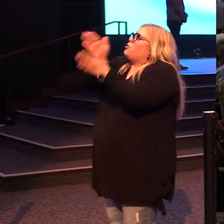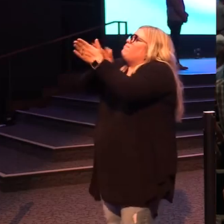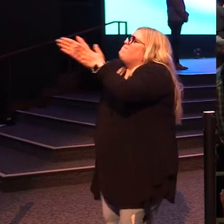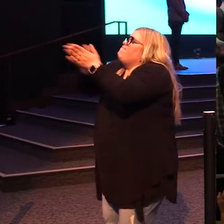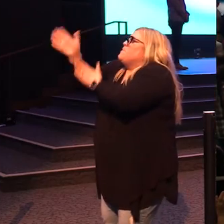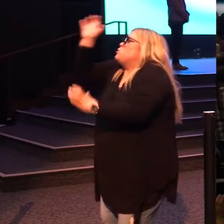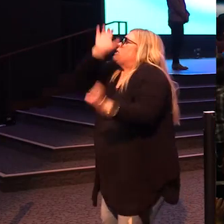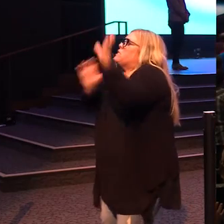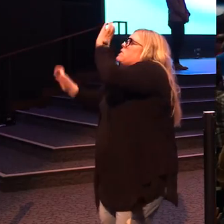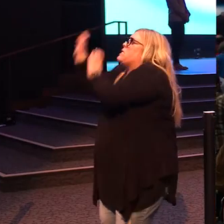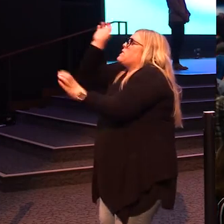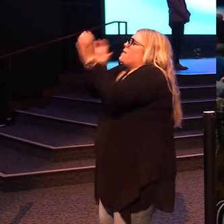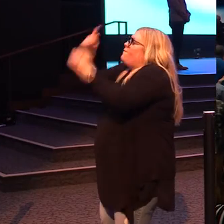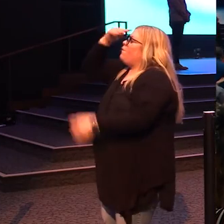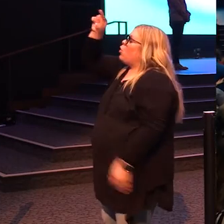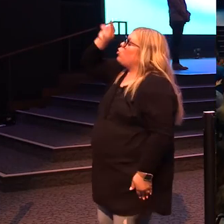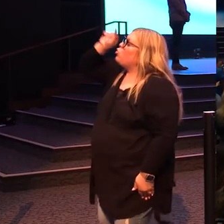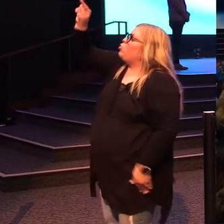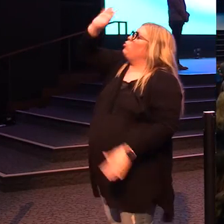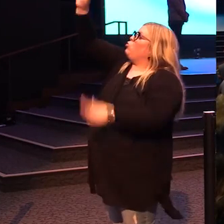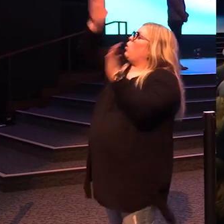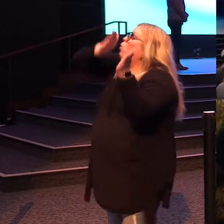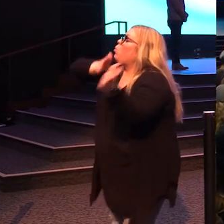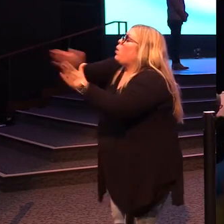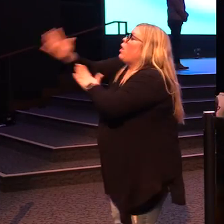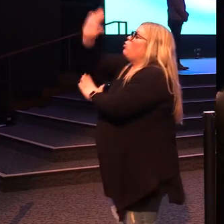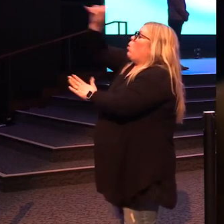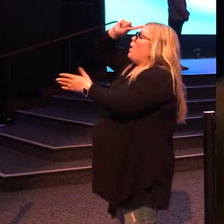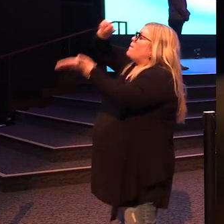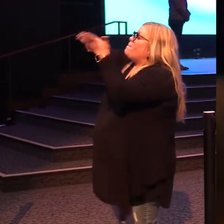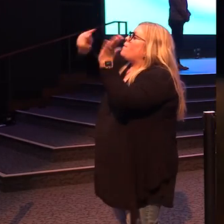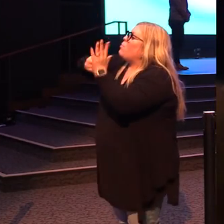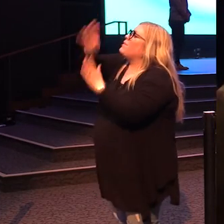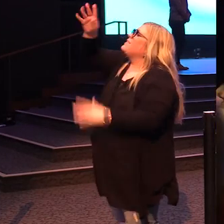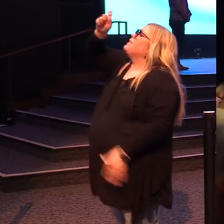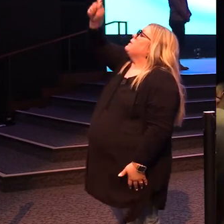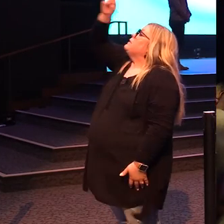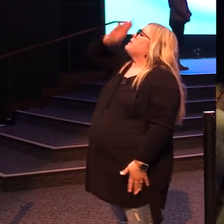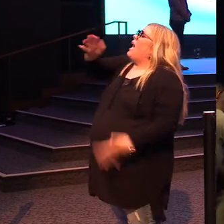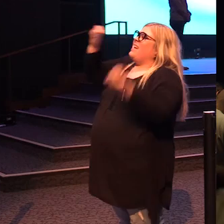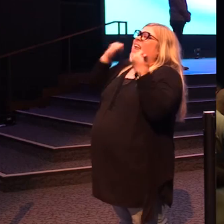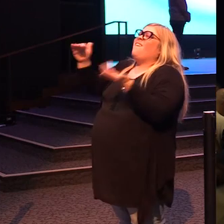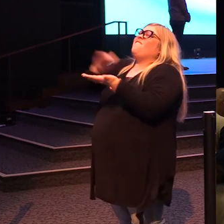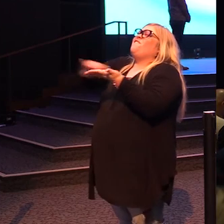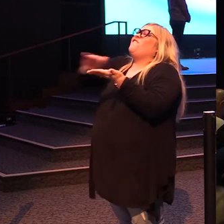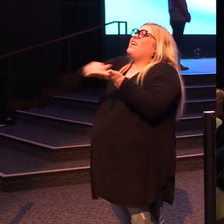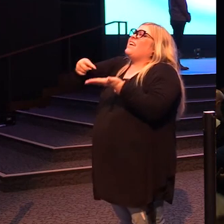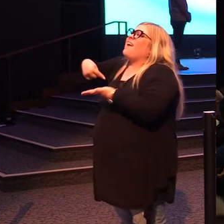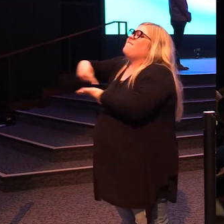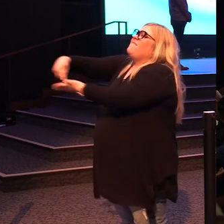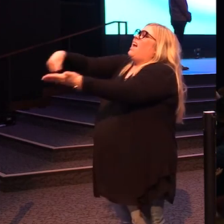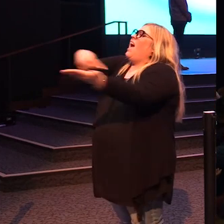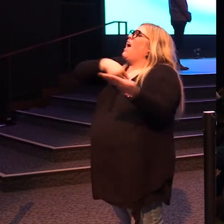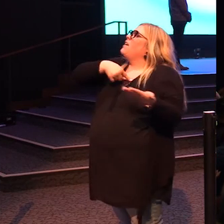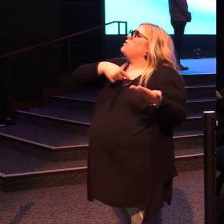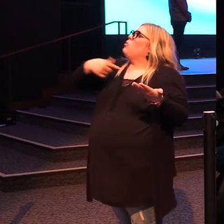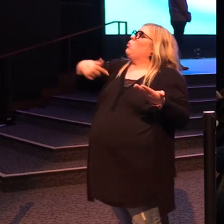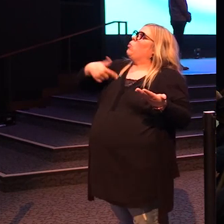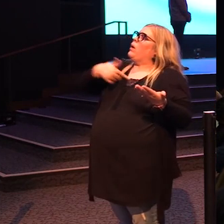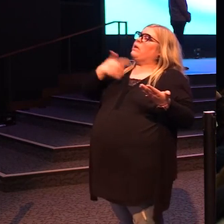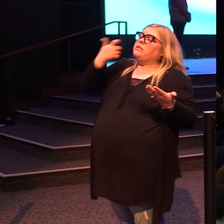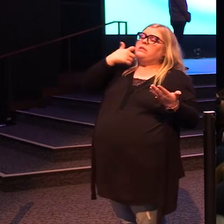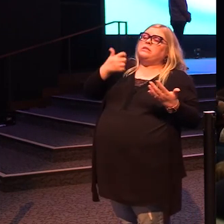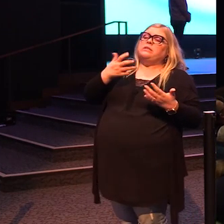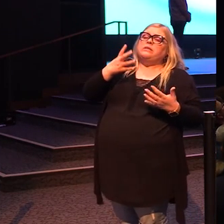to seek after your ways and your will and your purpose. Oh, God, forgive us for where we've just come.